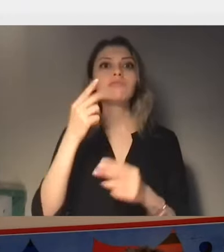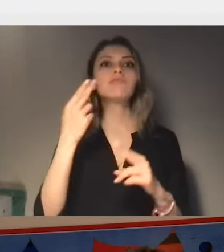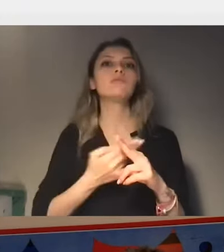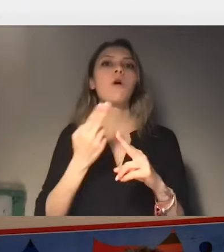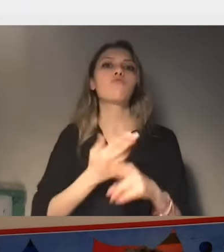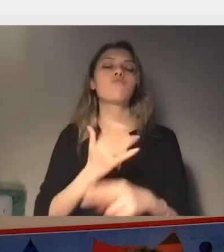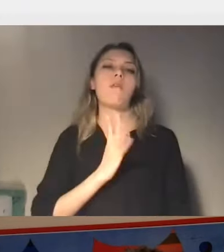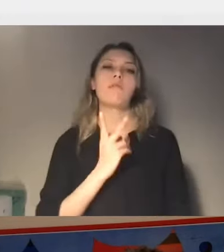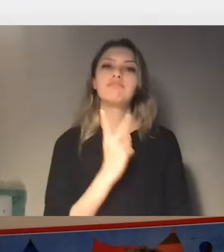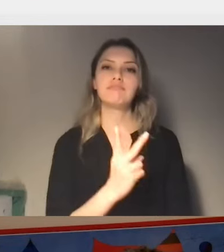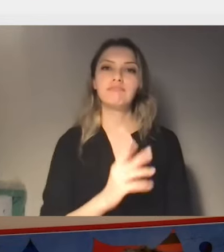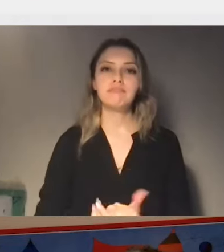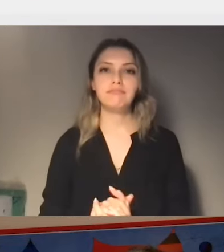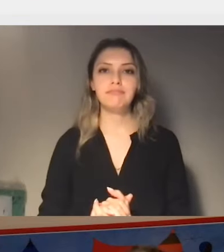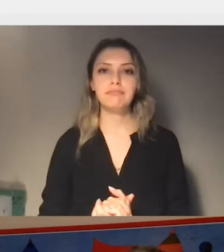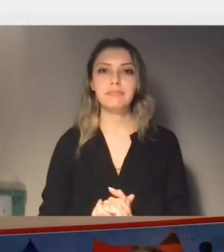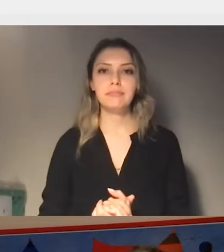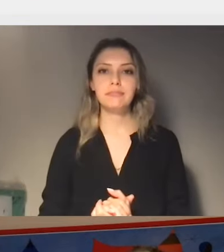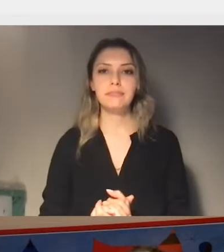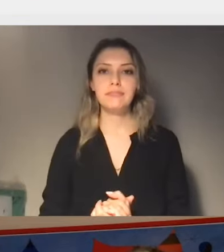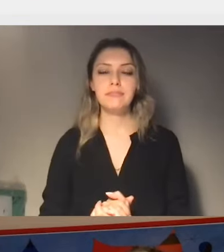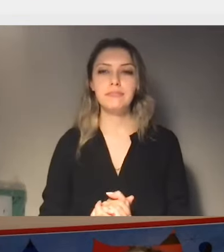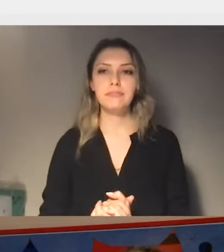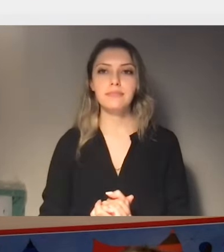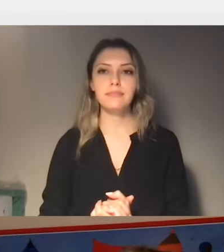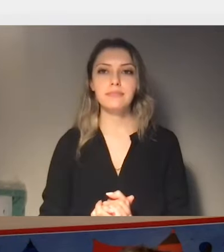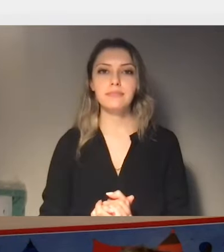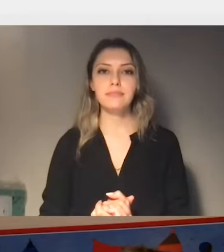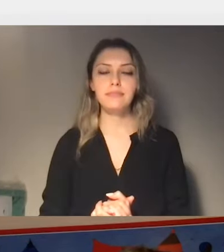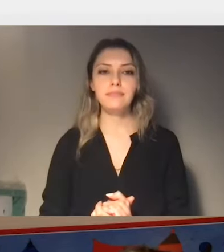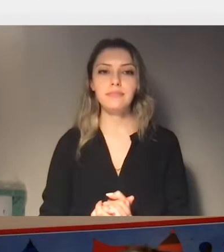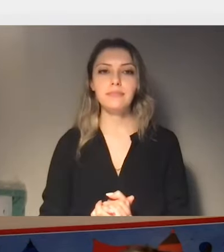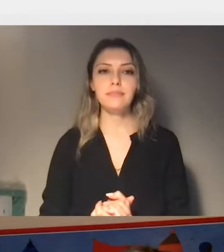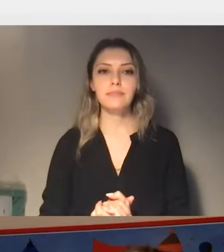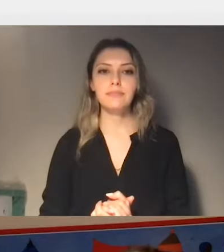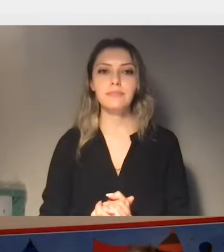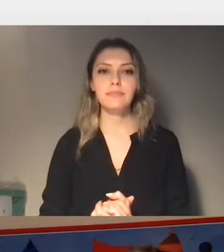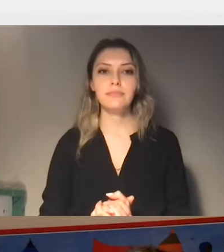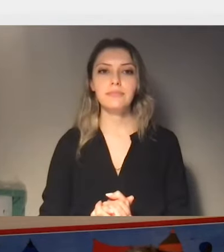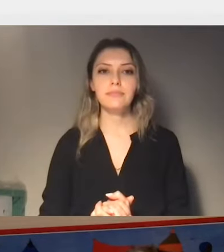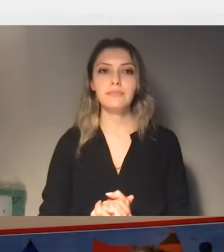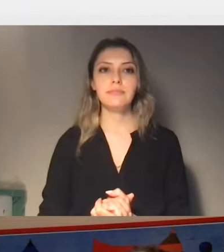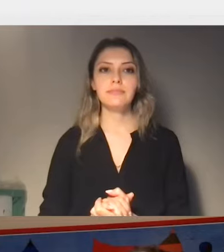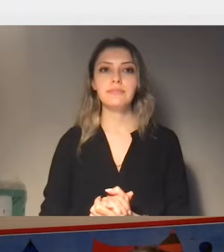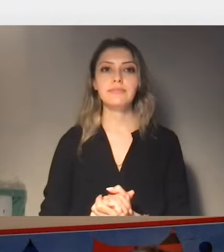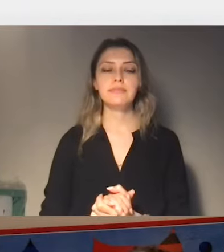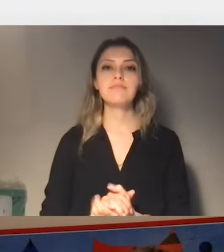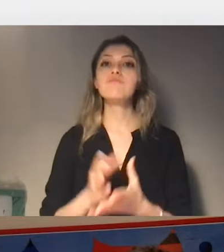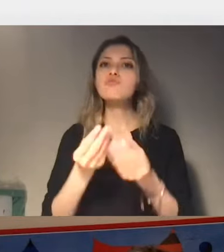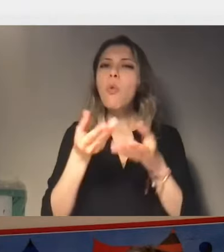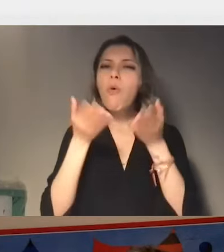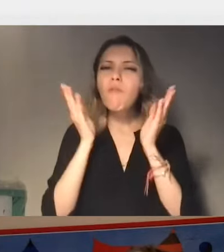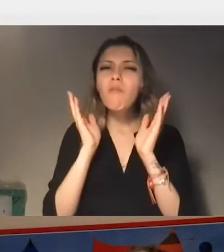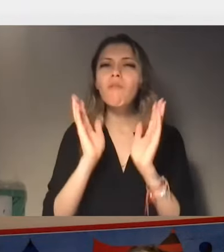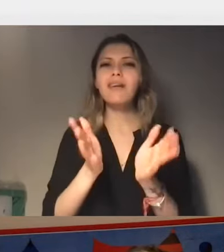So, let, I mean, I shouldn't speak much longer. I